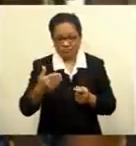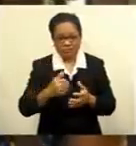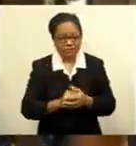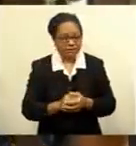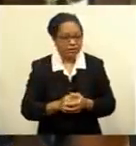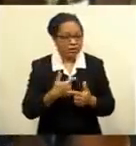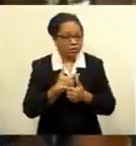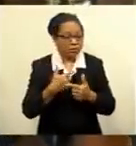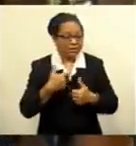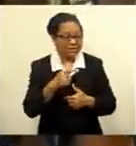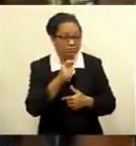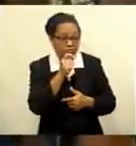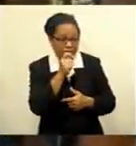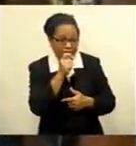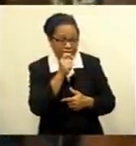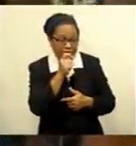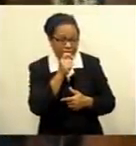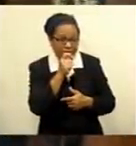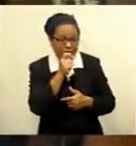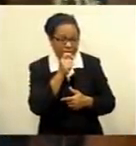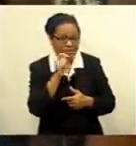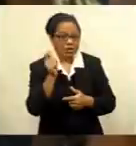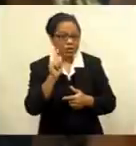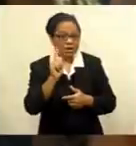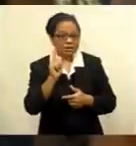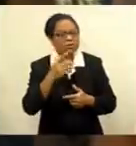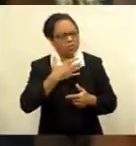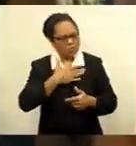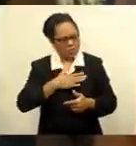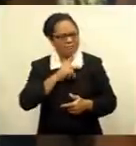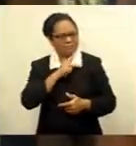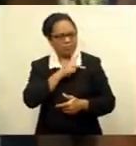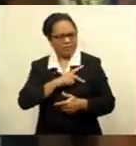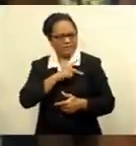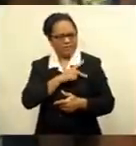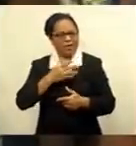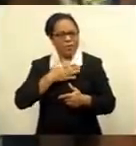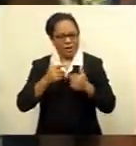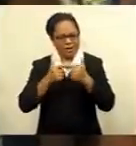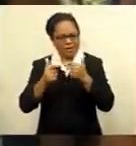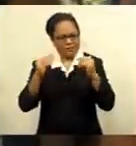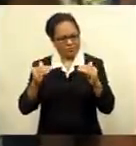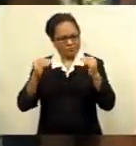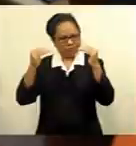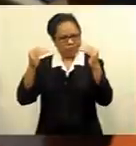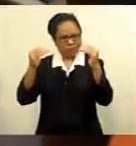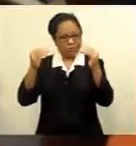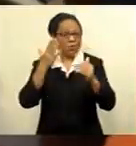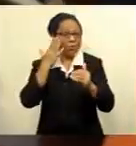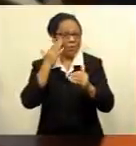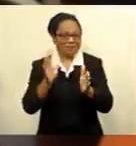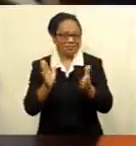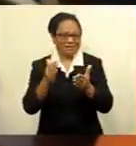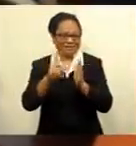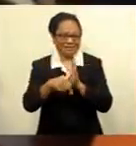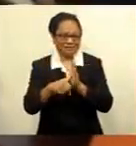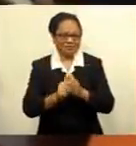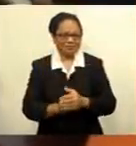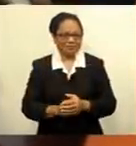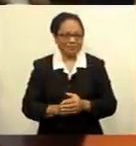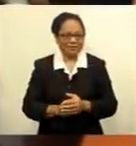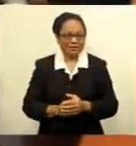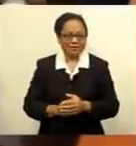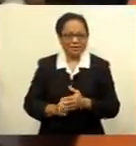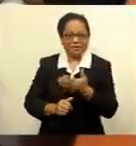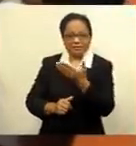referees want to be professional as possible during games. Federation Chief Operations